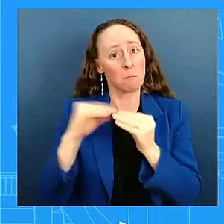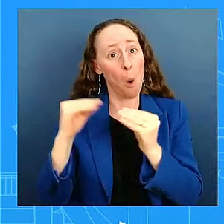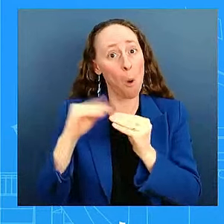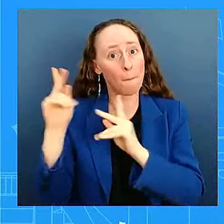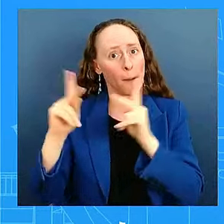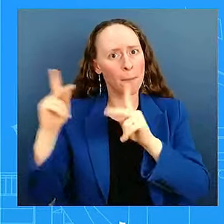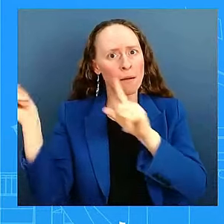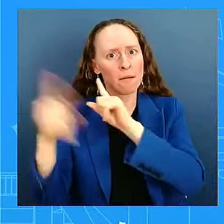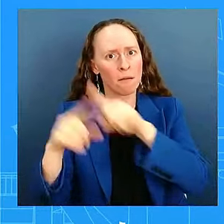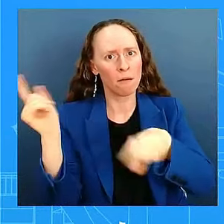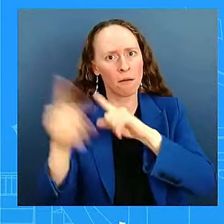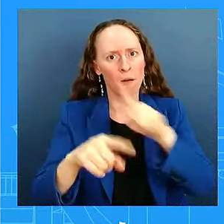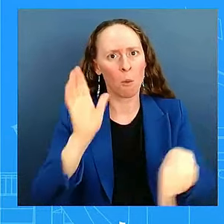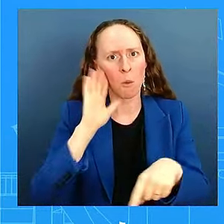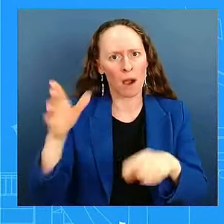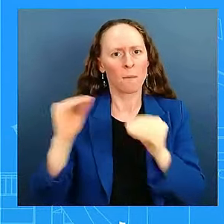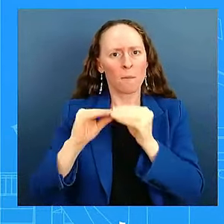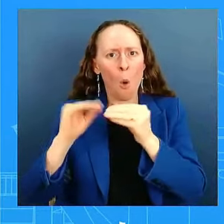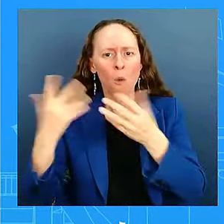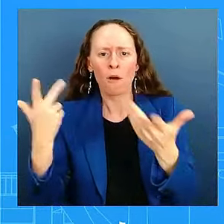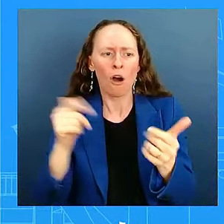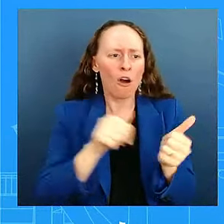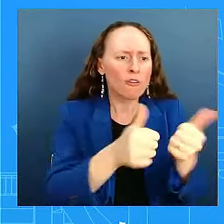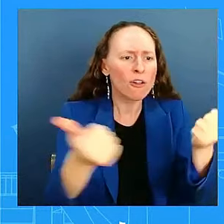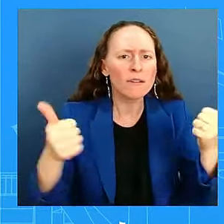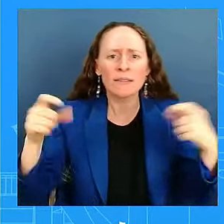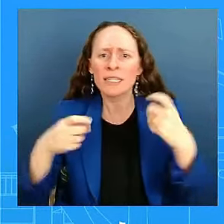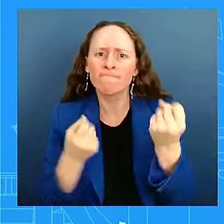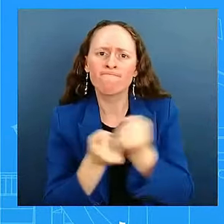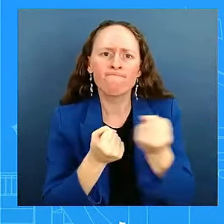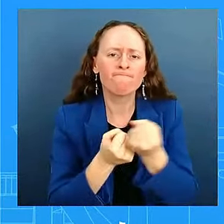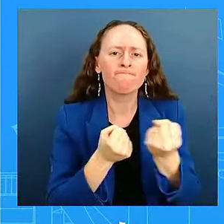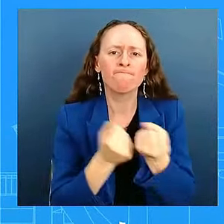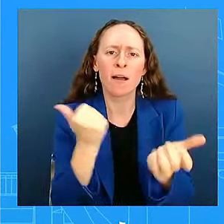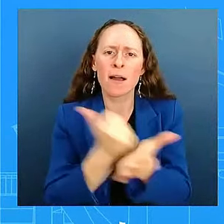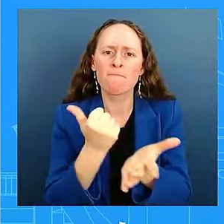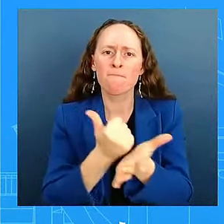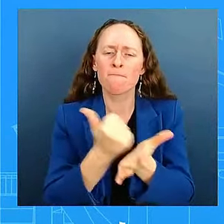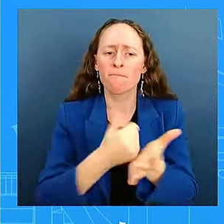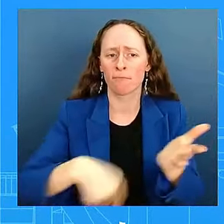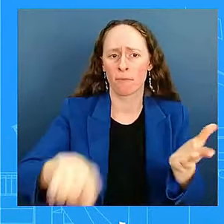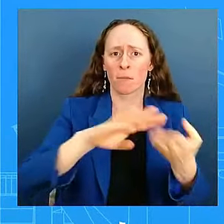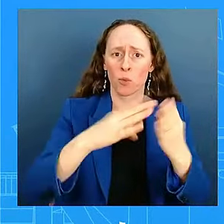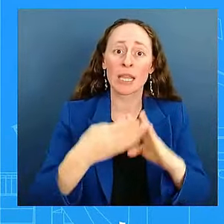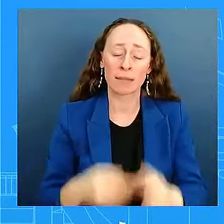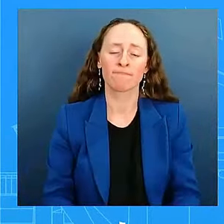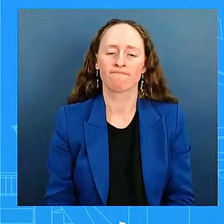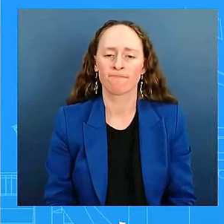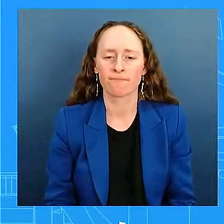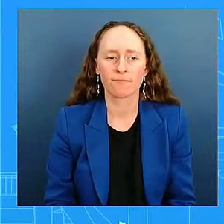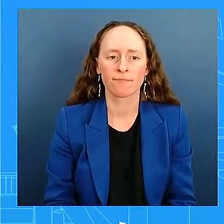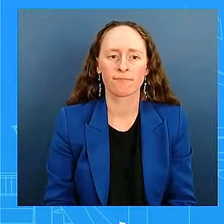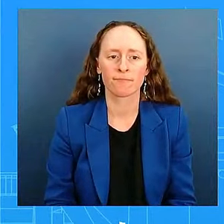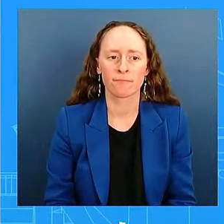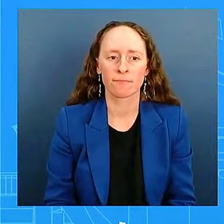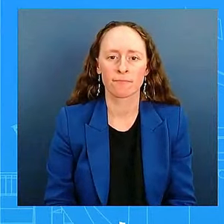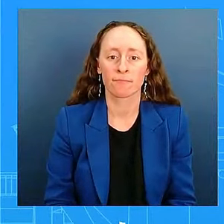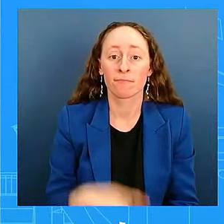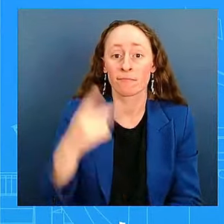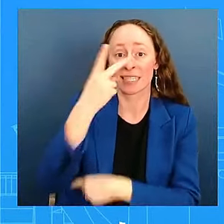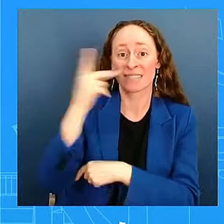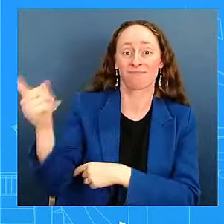step of the way. Now, as you can see, we also have Secretary of Homeland Security, Alejandro Mayarquez.